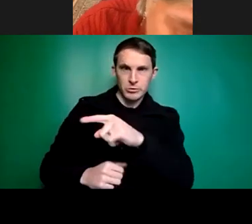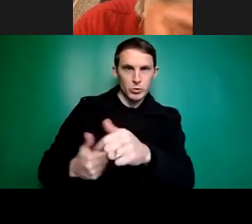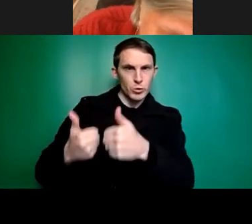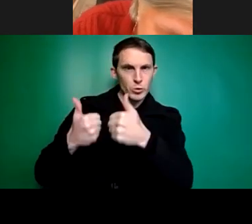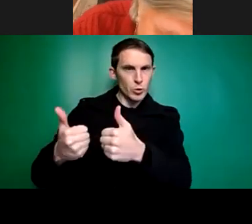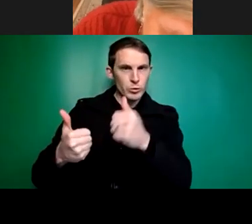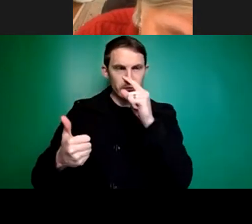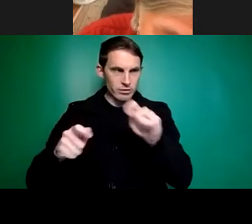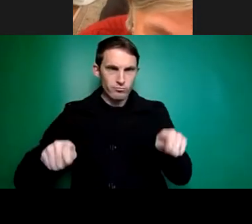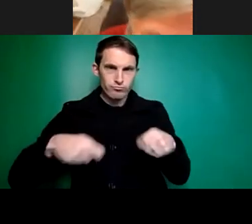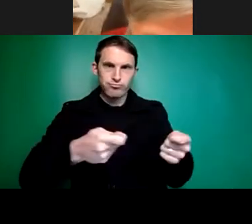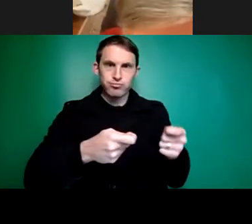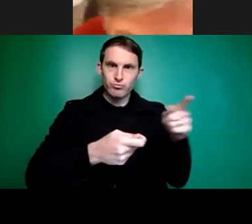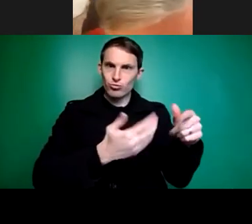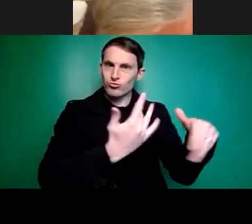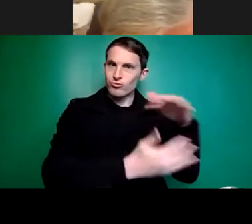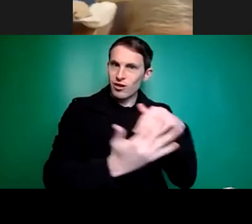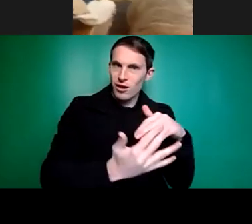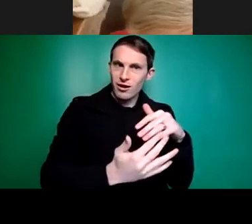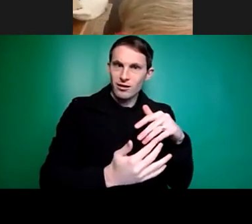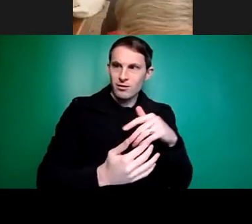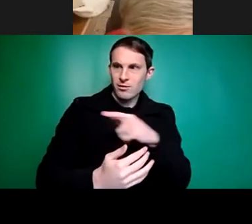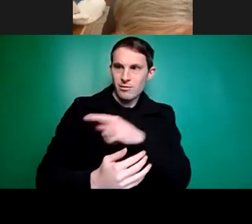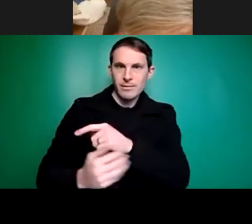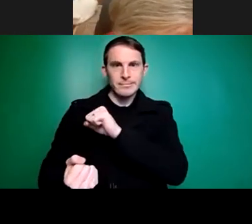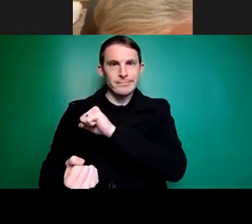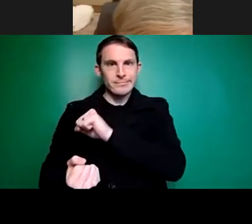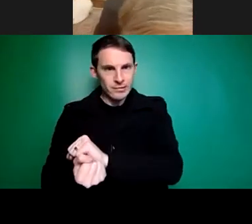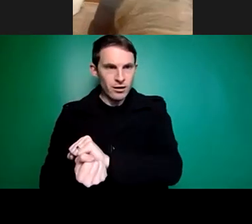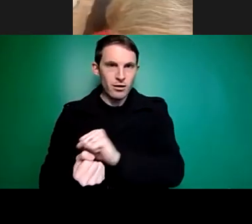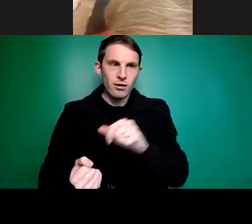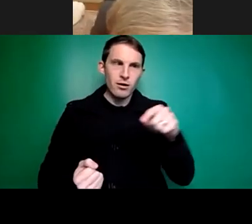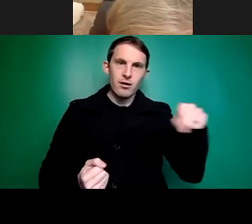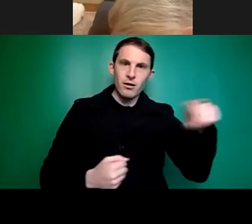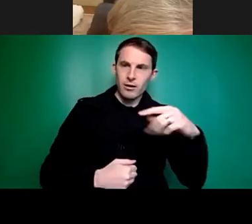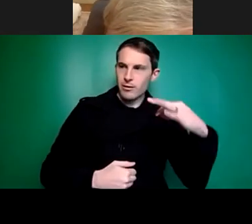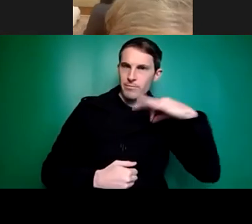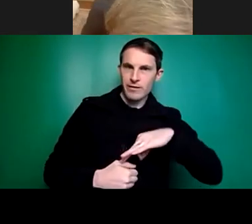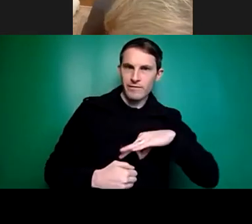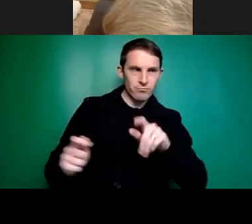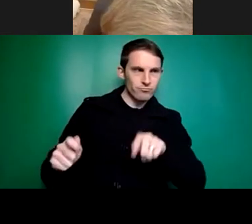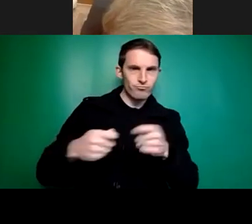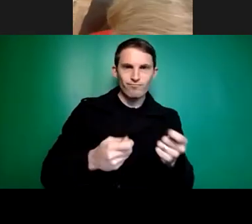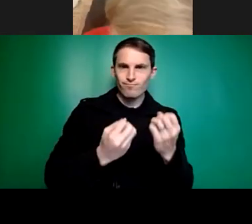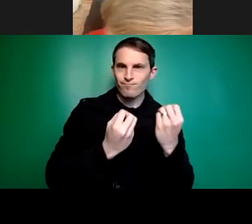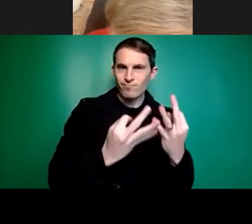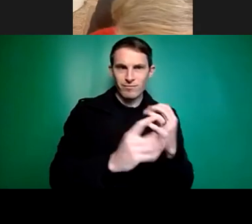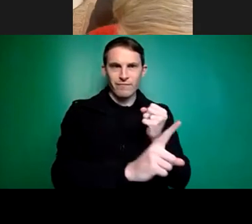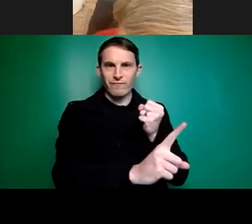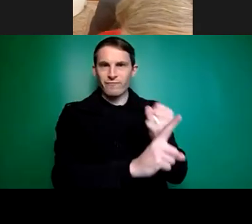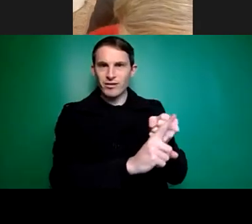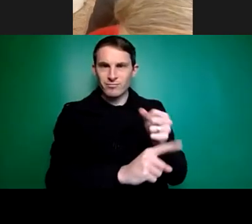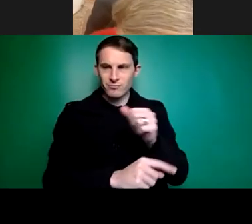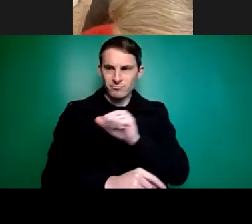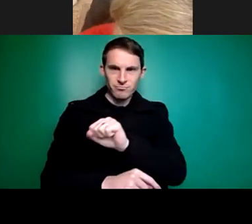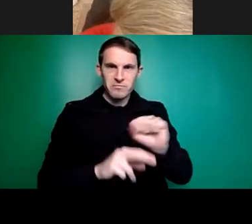that older people bring to families and friends because of just the length of their life